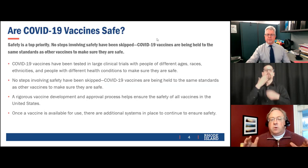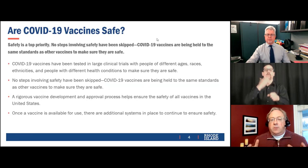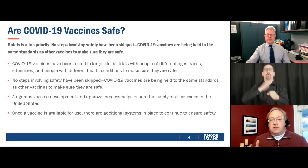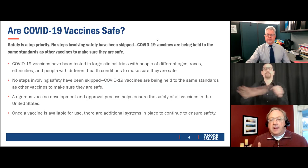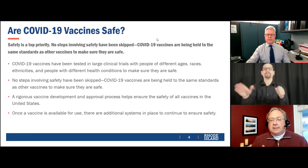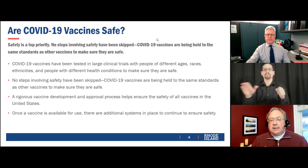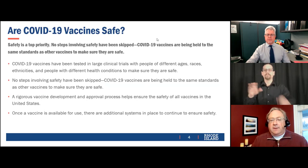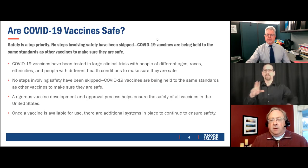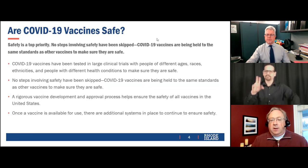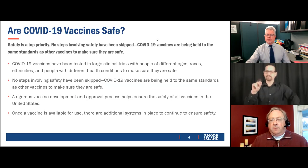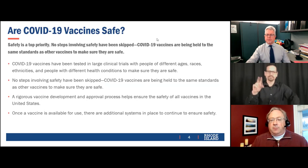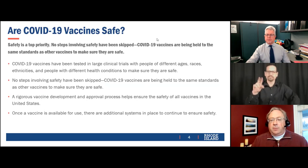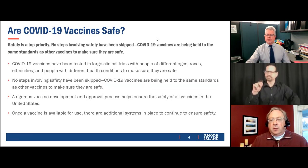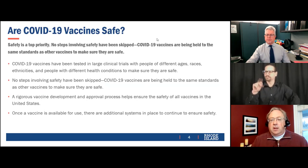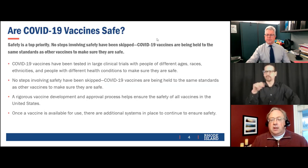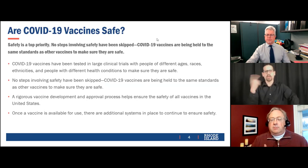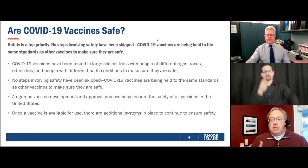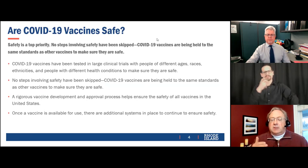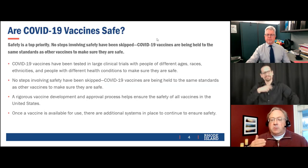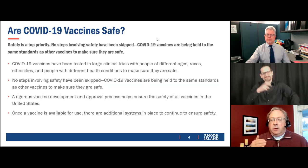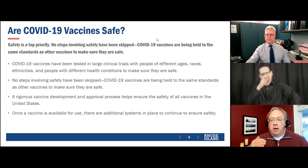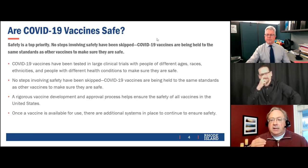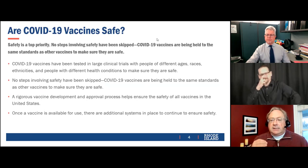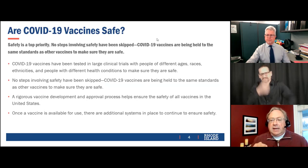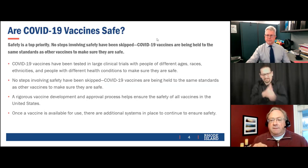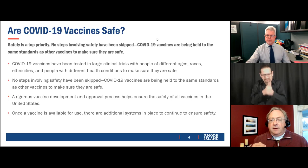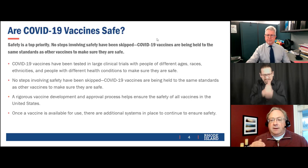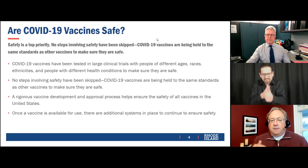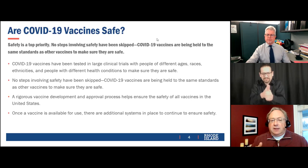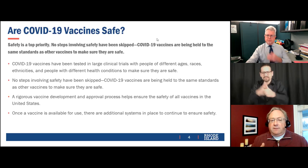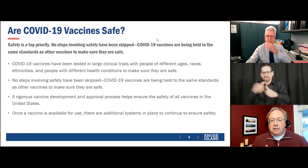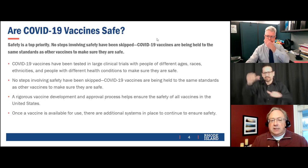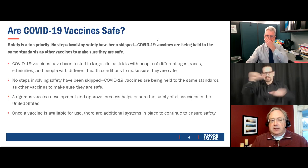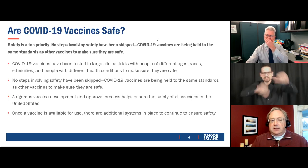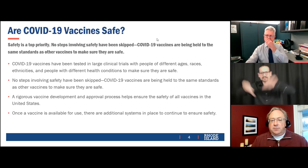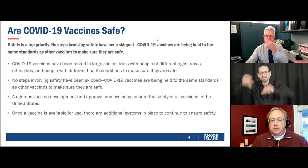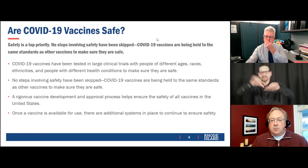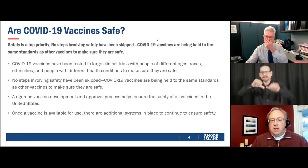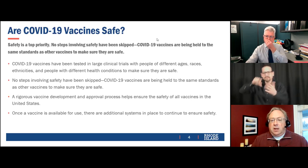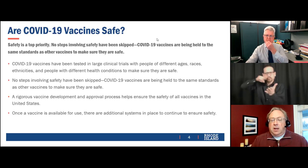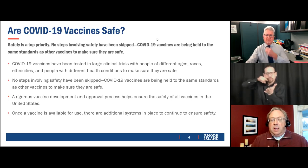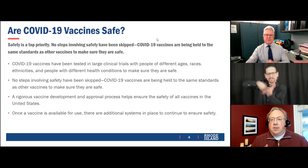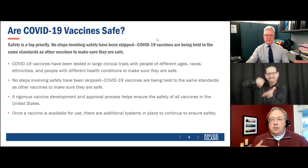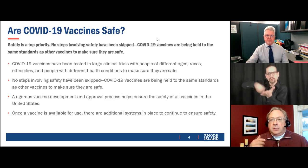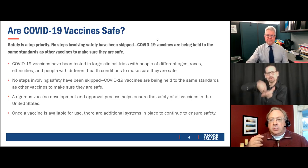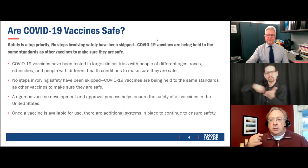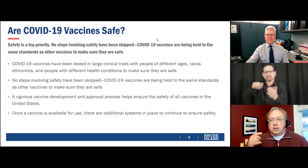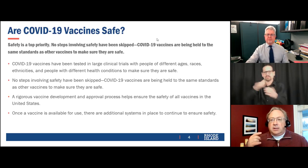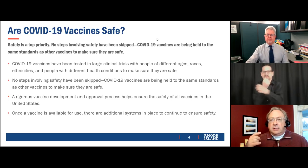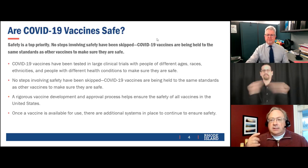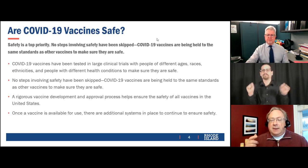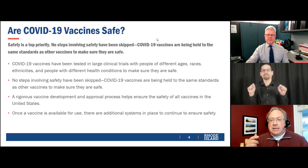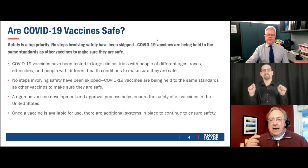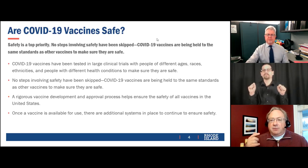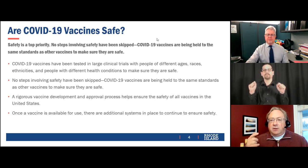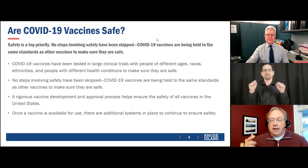It was rigorous vaccine development because we really wanted safe and effective vaccines. There's additional